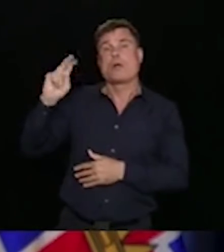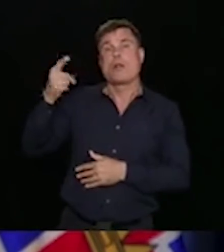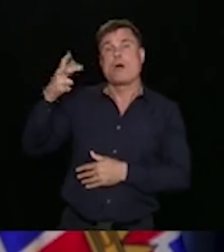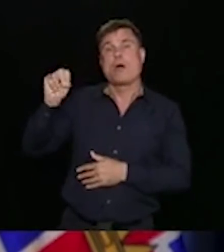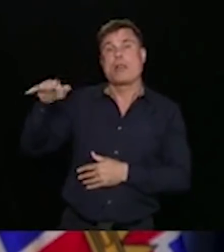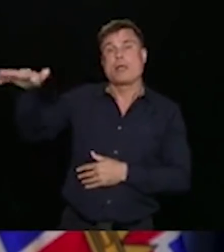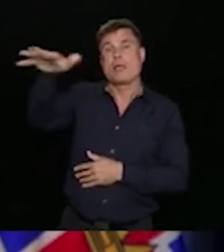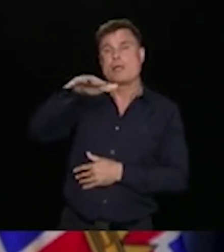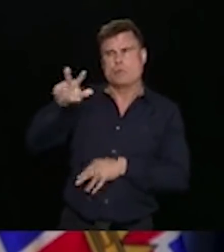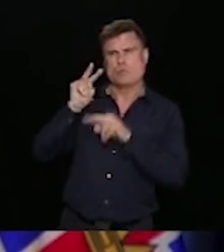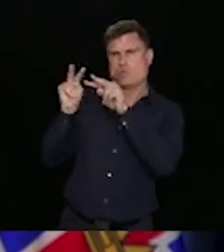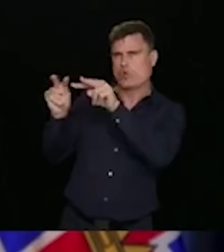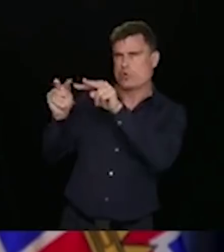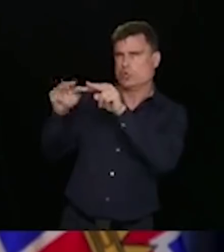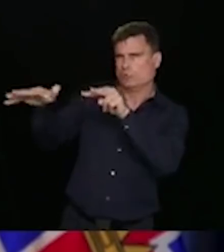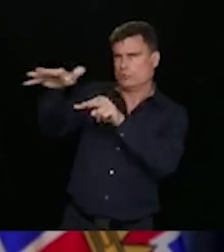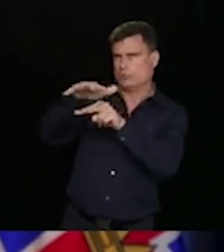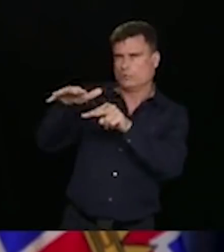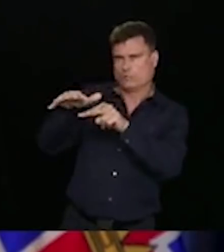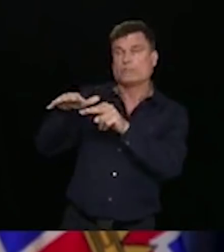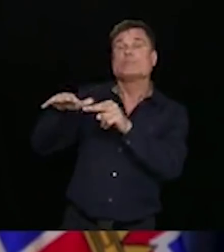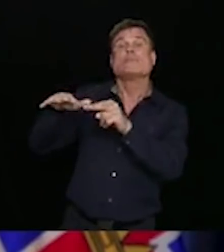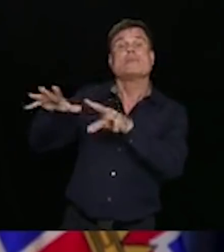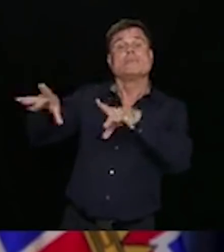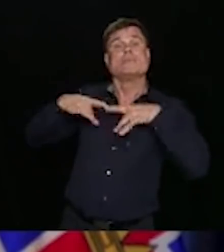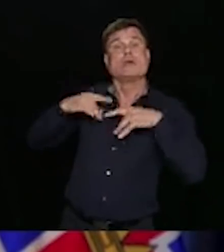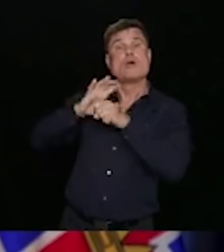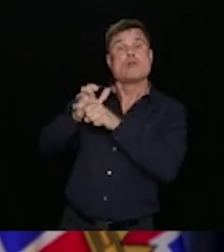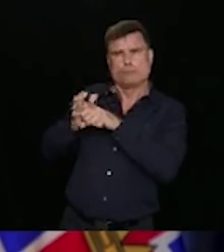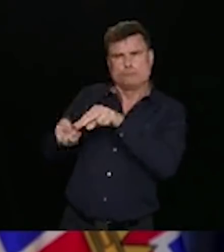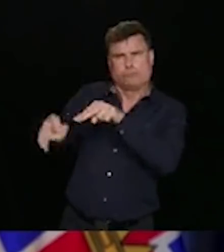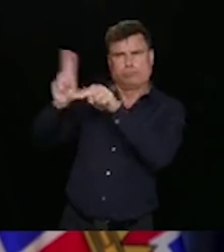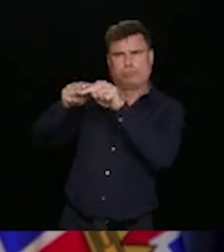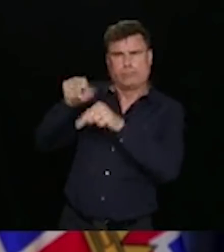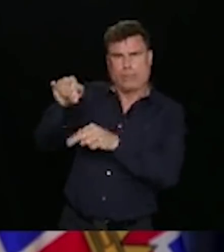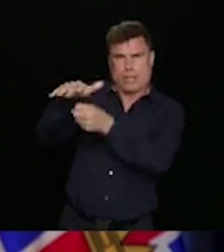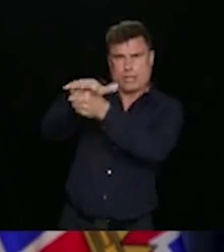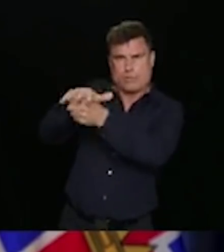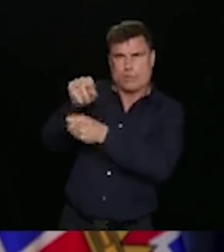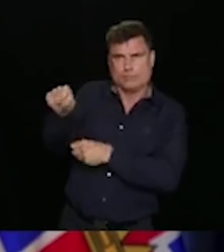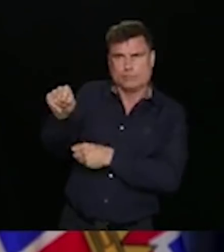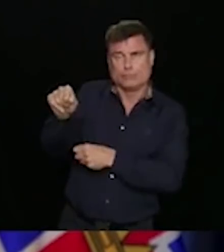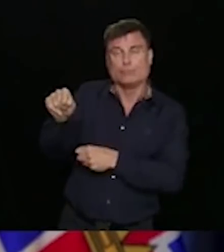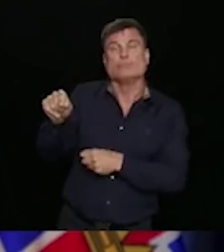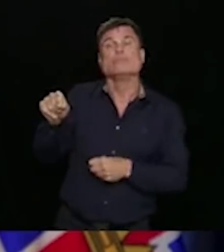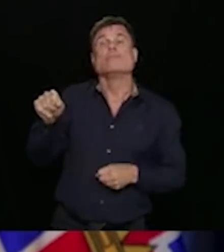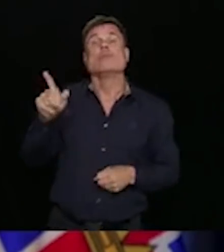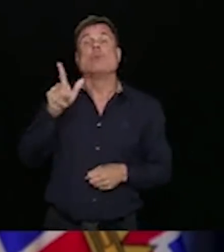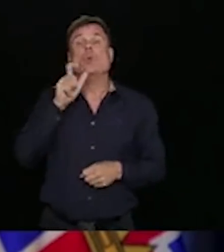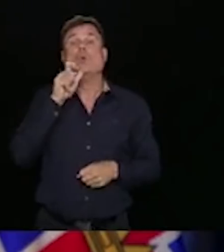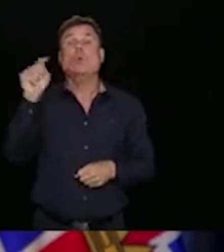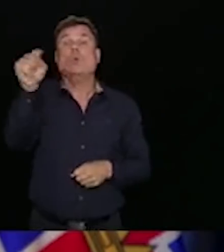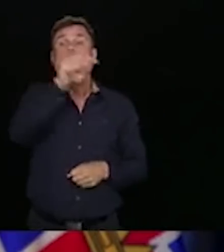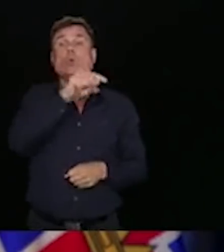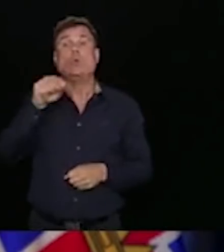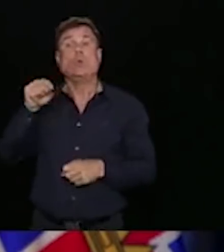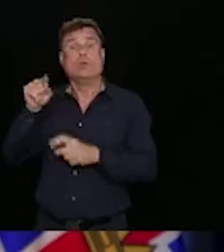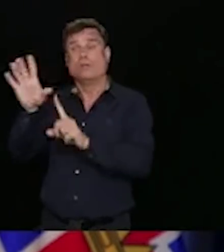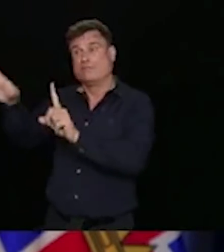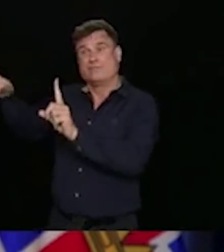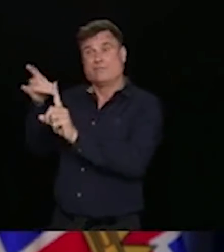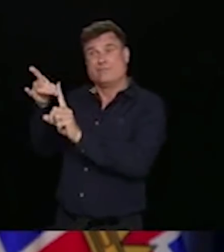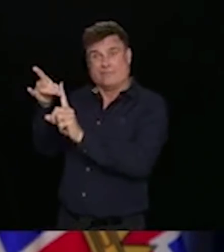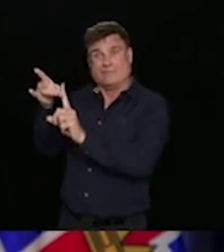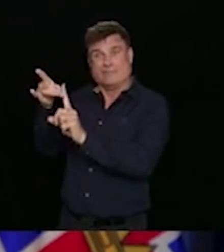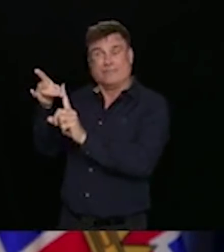that have led to a surge in cases in those areas, some of whom are people who have returned to other